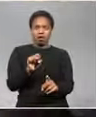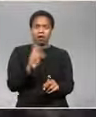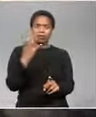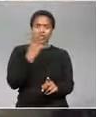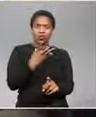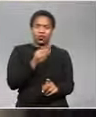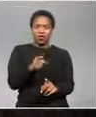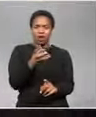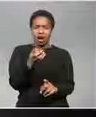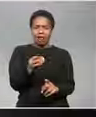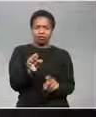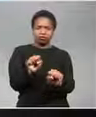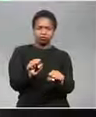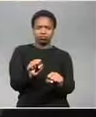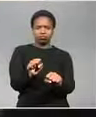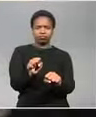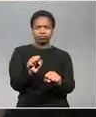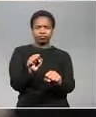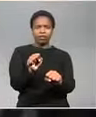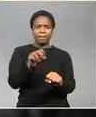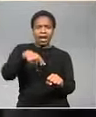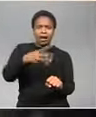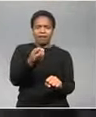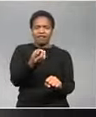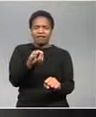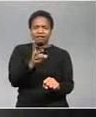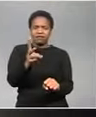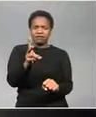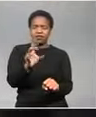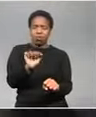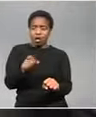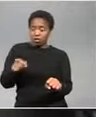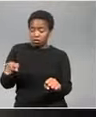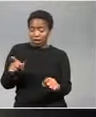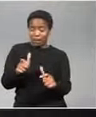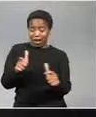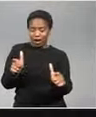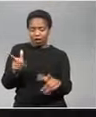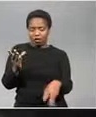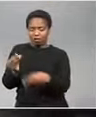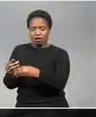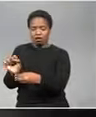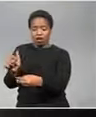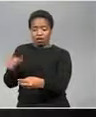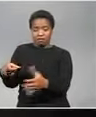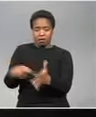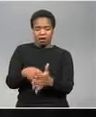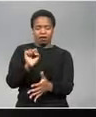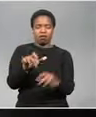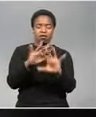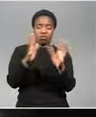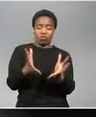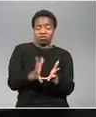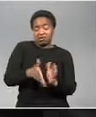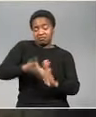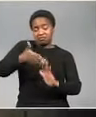beautiful array of assets in terms of platinum and it would be making sabanye one of the biggest platinum uh producers in the world if this